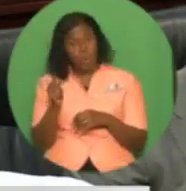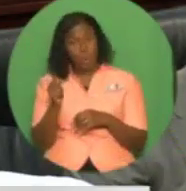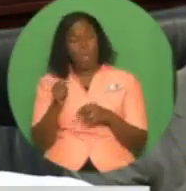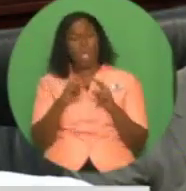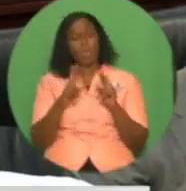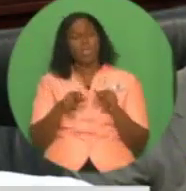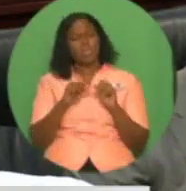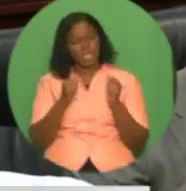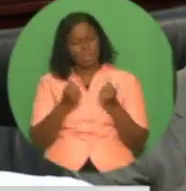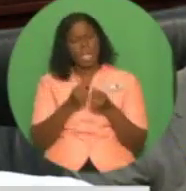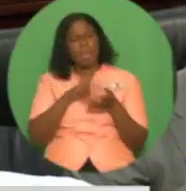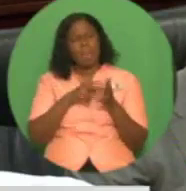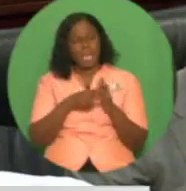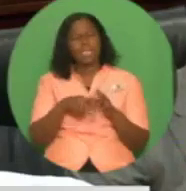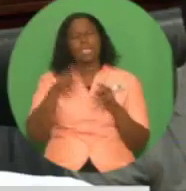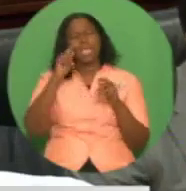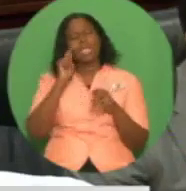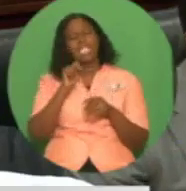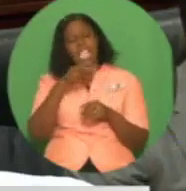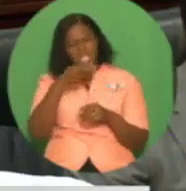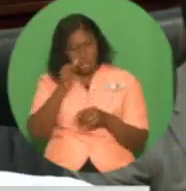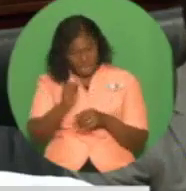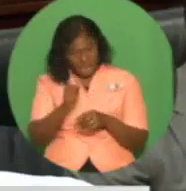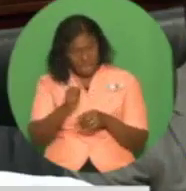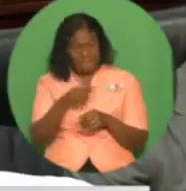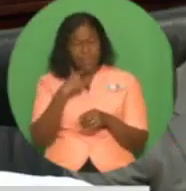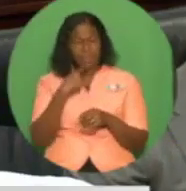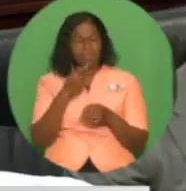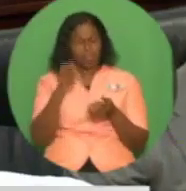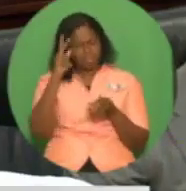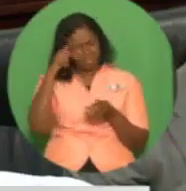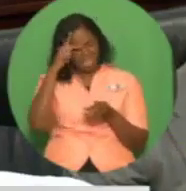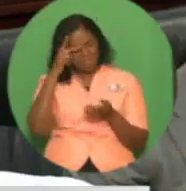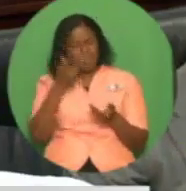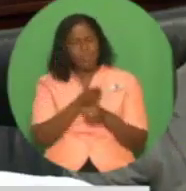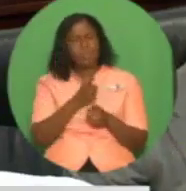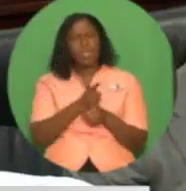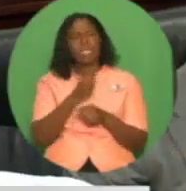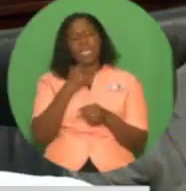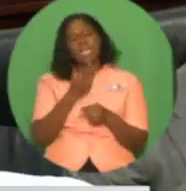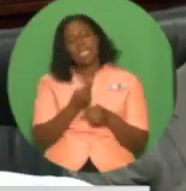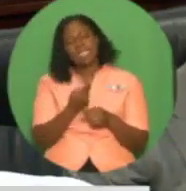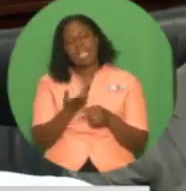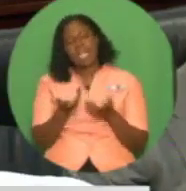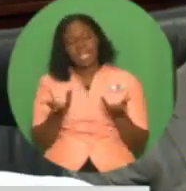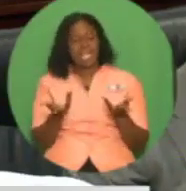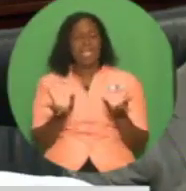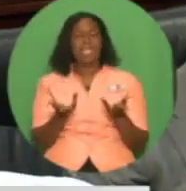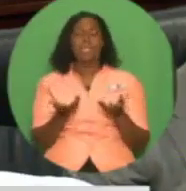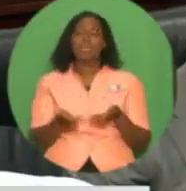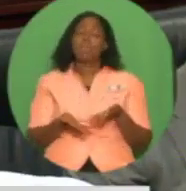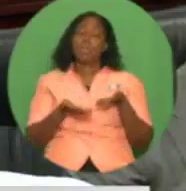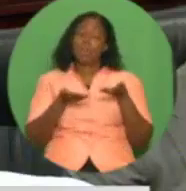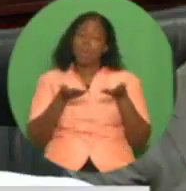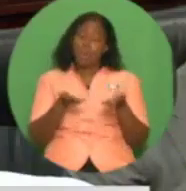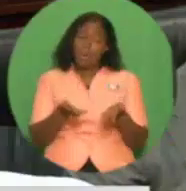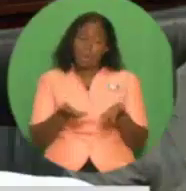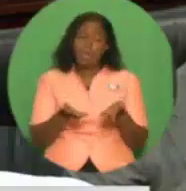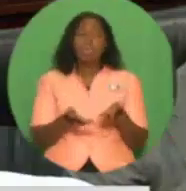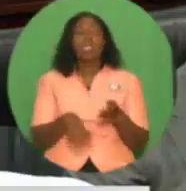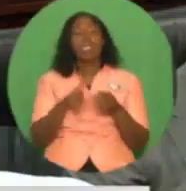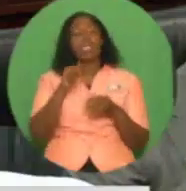to the Ministry of Finance in June 2018, consistent with the statutory requirements of the THA Act 40 of